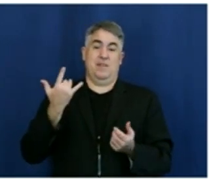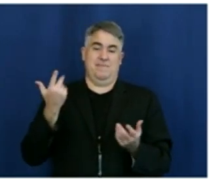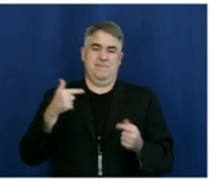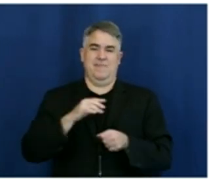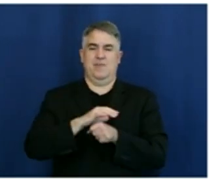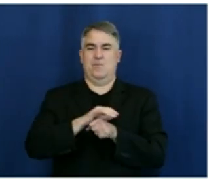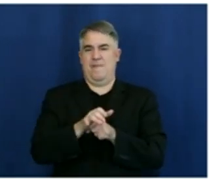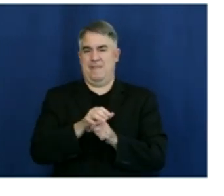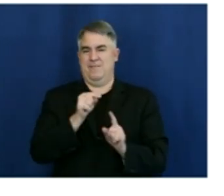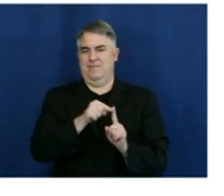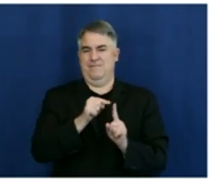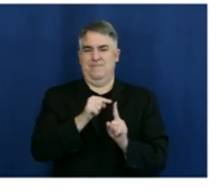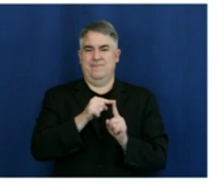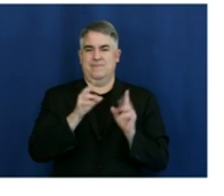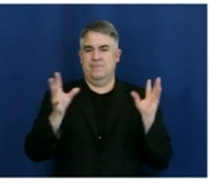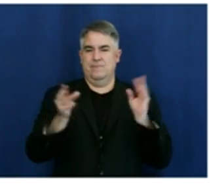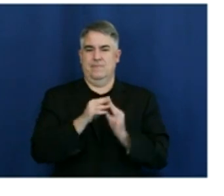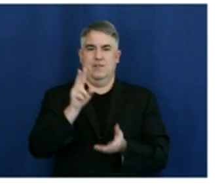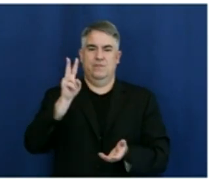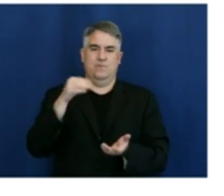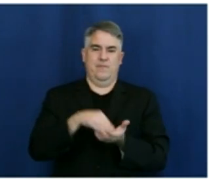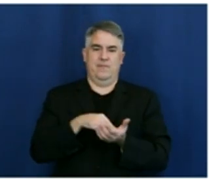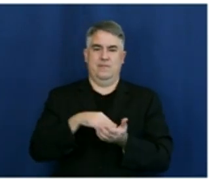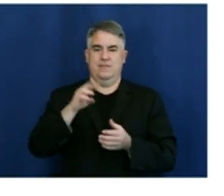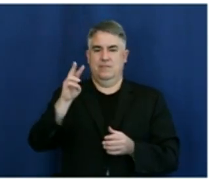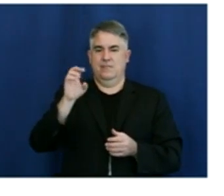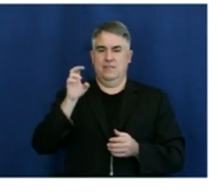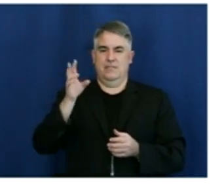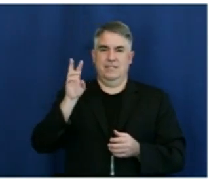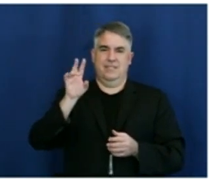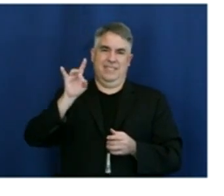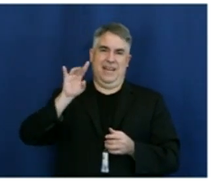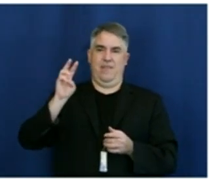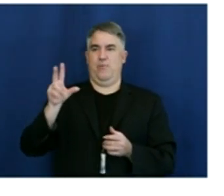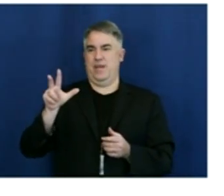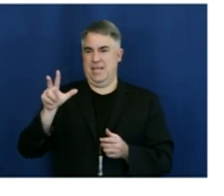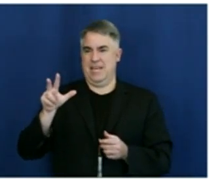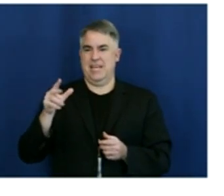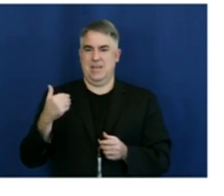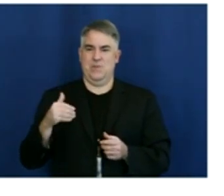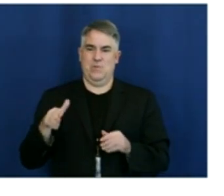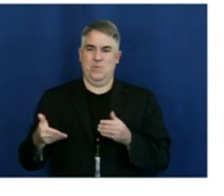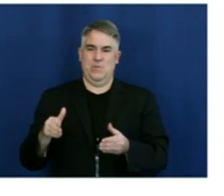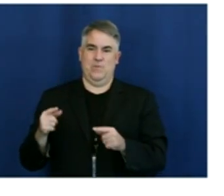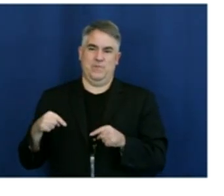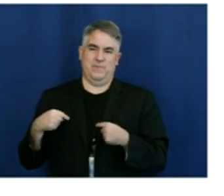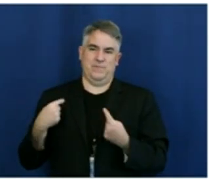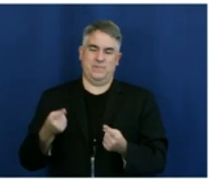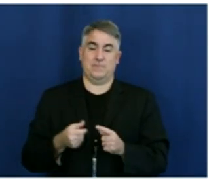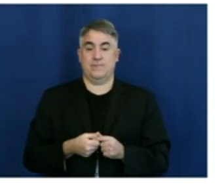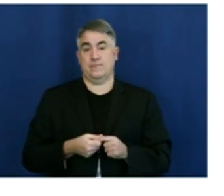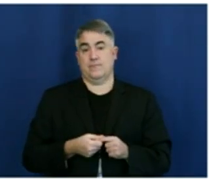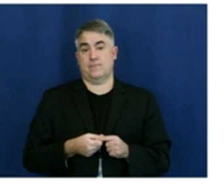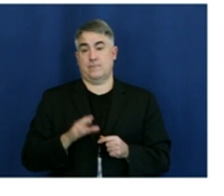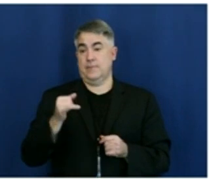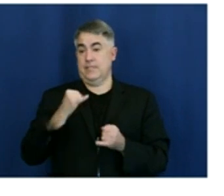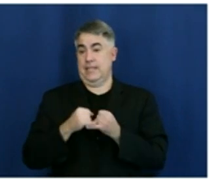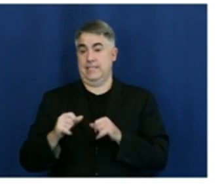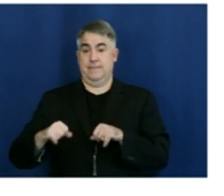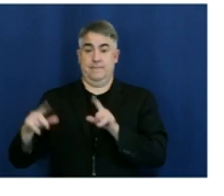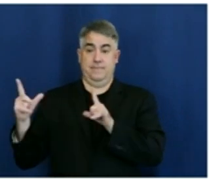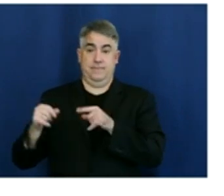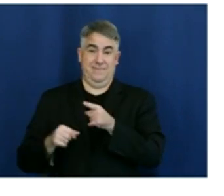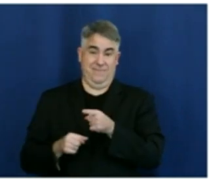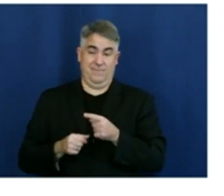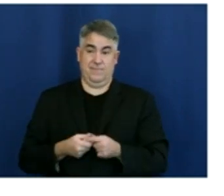2,683. Uh, and our final chart here just shows where we are in the tiered system. again, you see that the, the